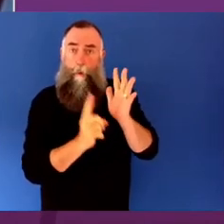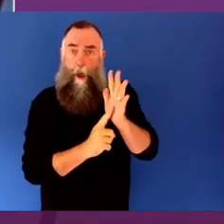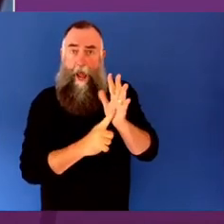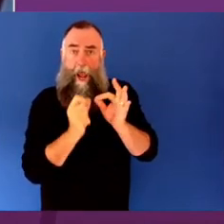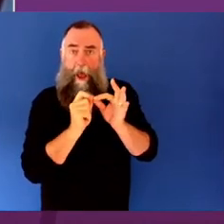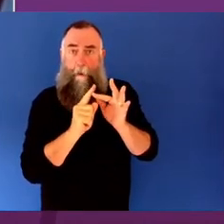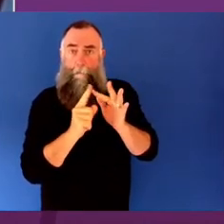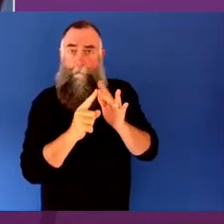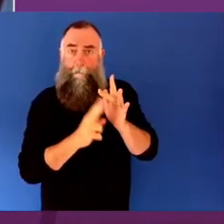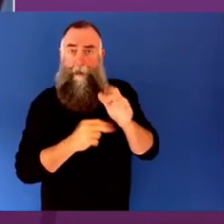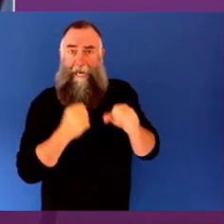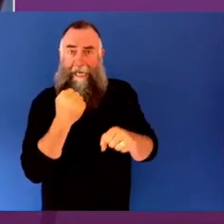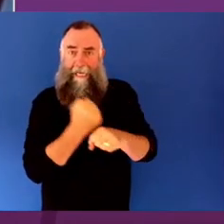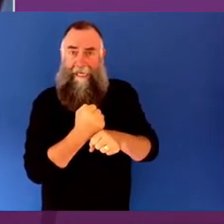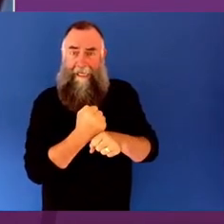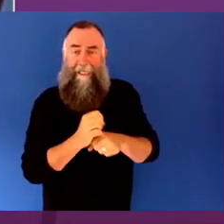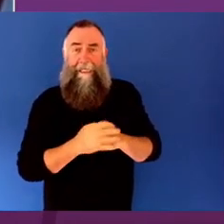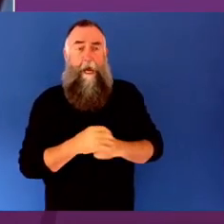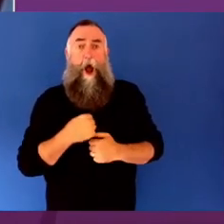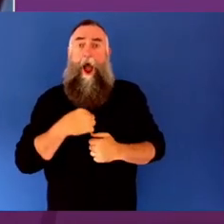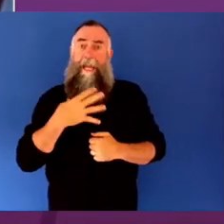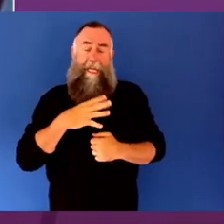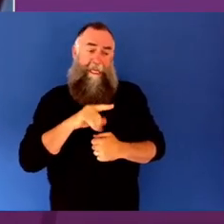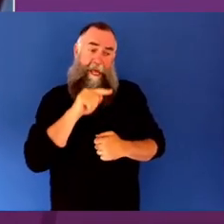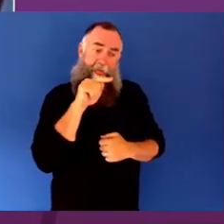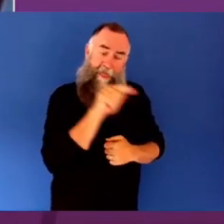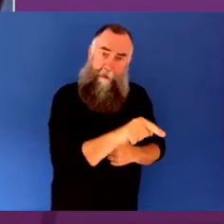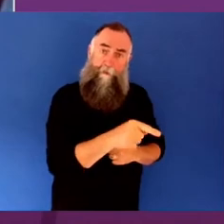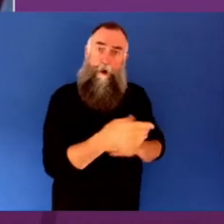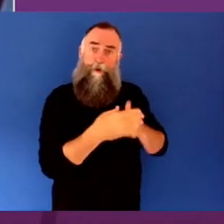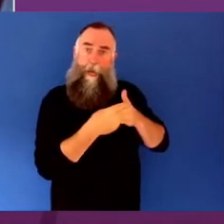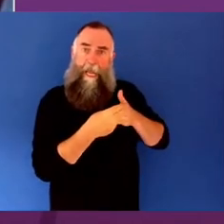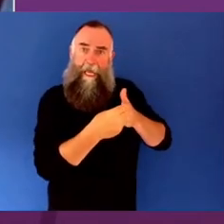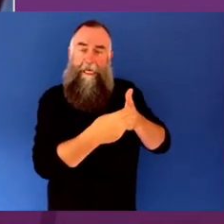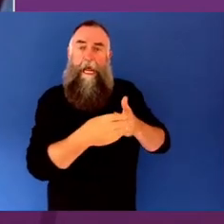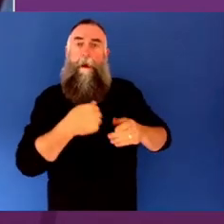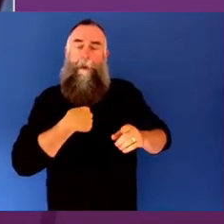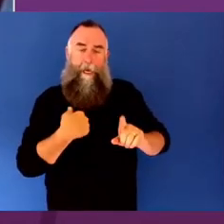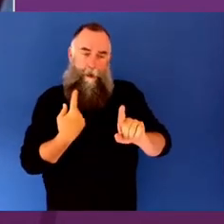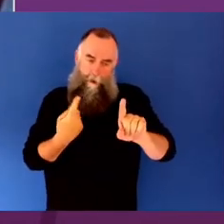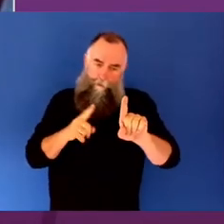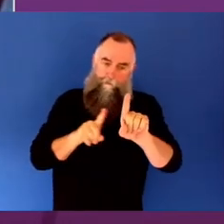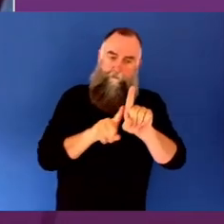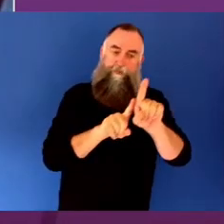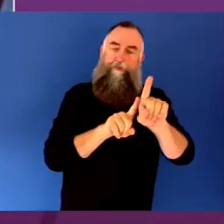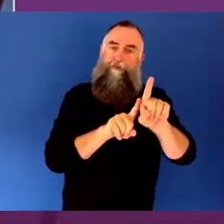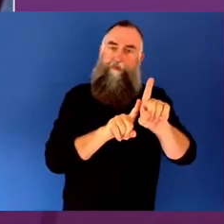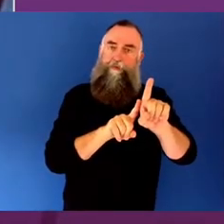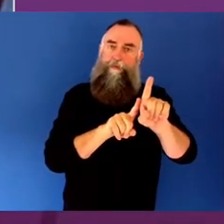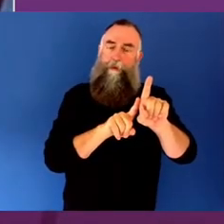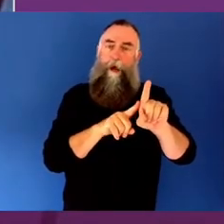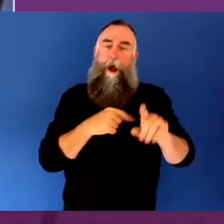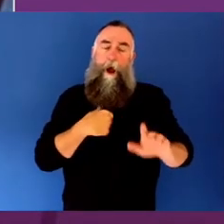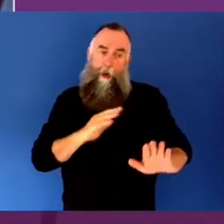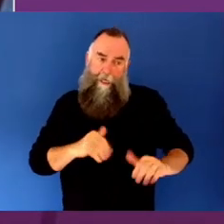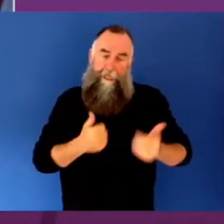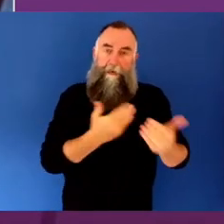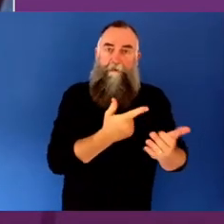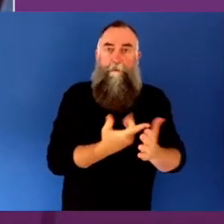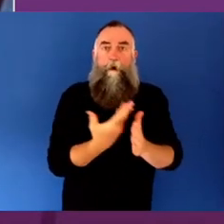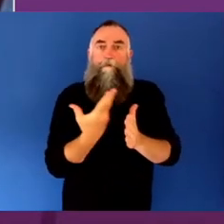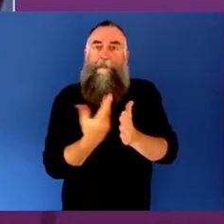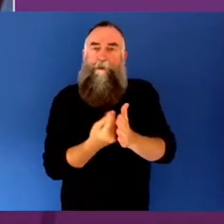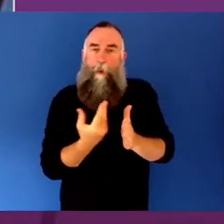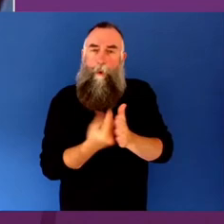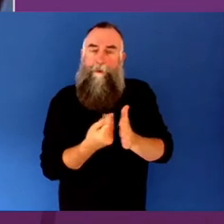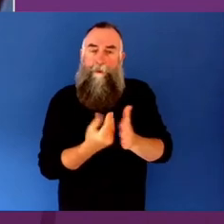me and providing them with the resources that shift them into an ecological environment where they trust